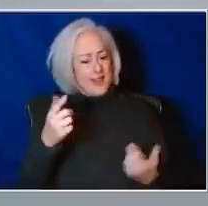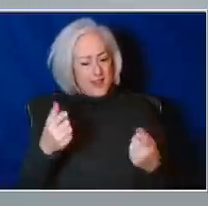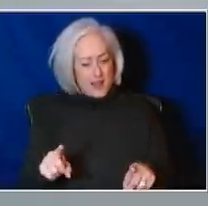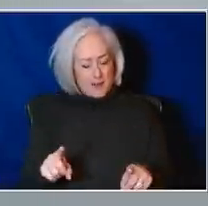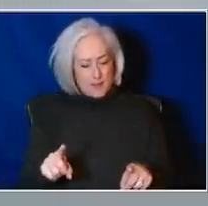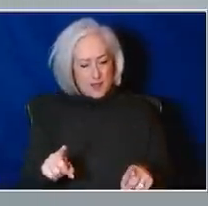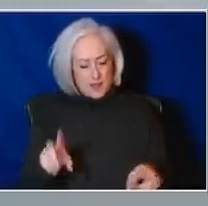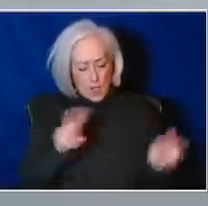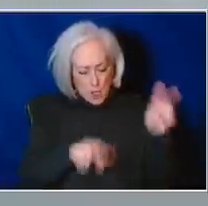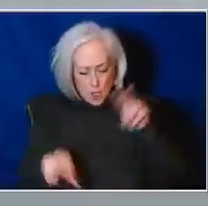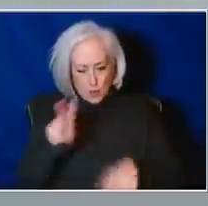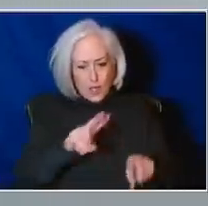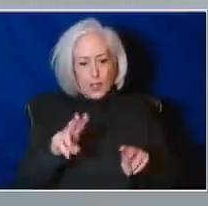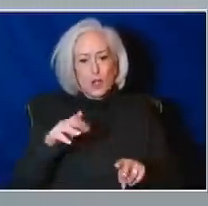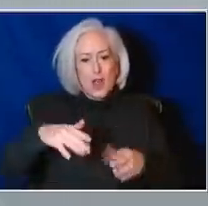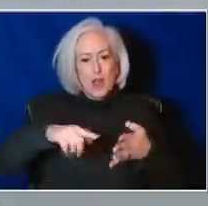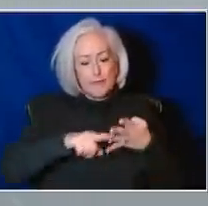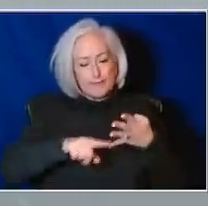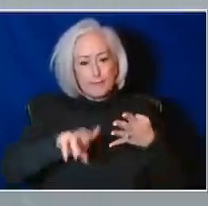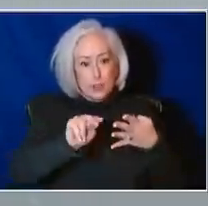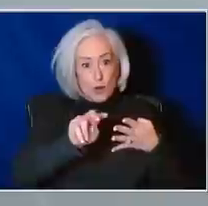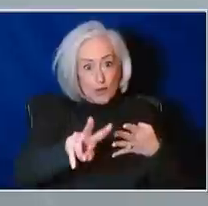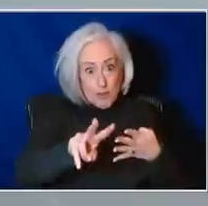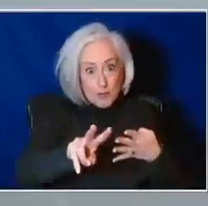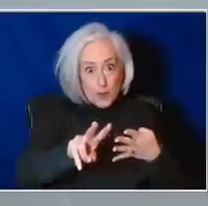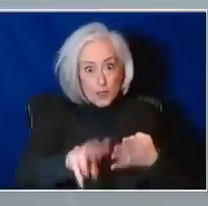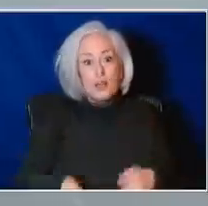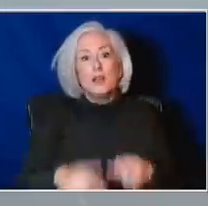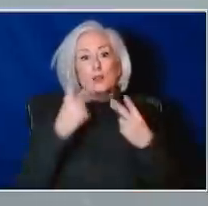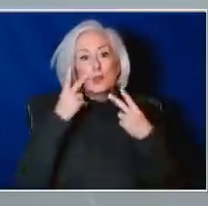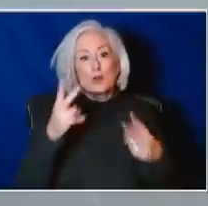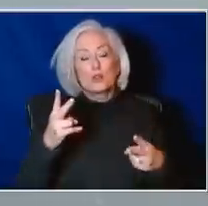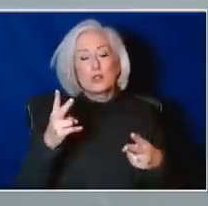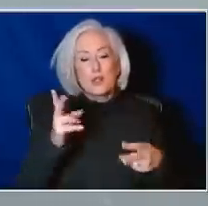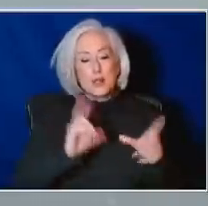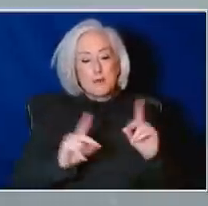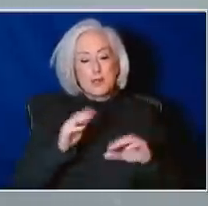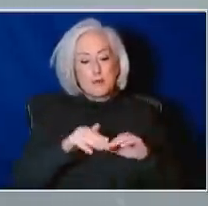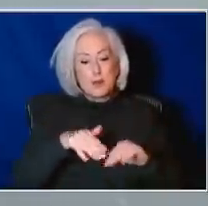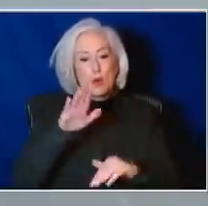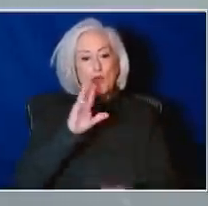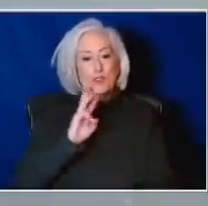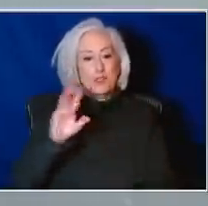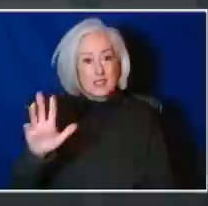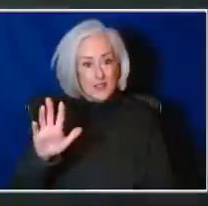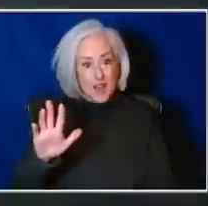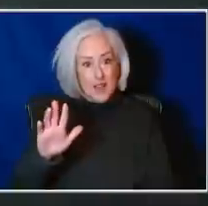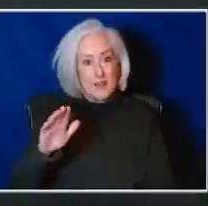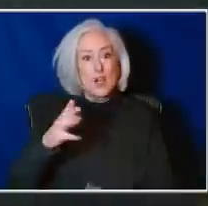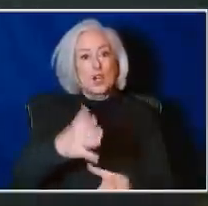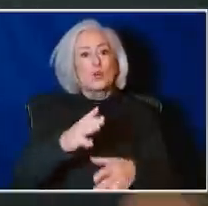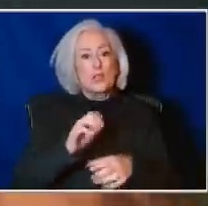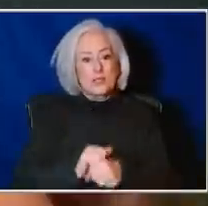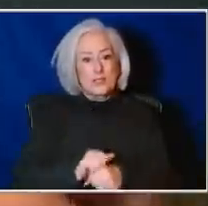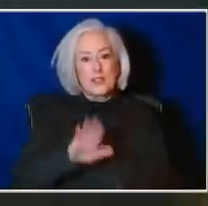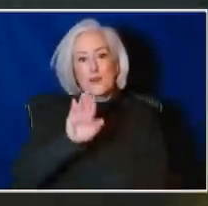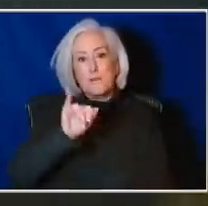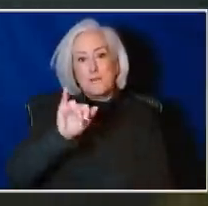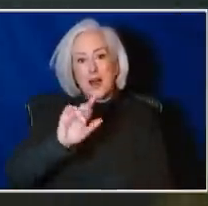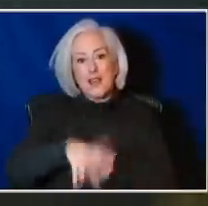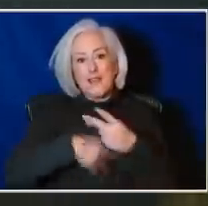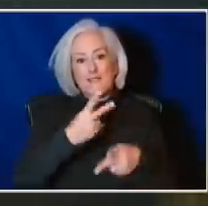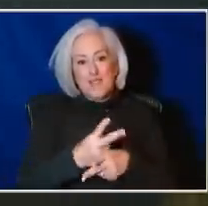showing that only one third of people over the age of 65 have received the bivalent boosters. By the way,